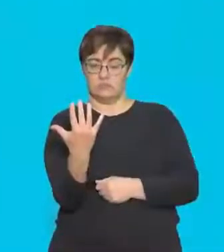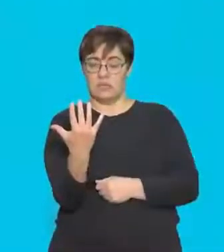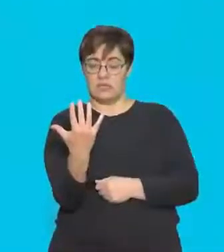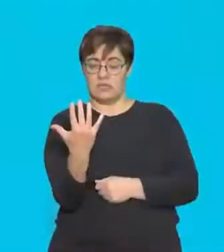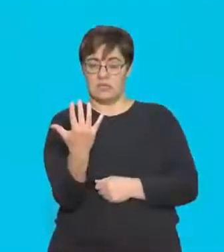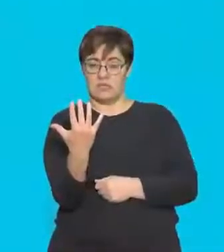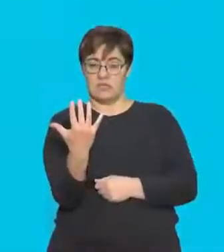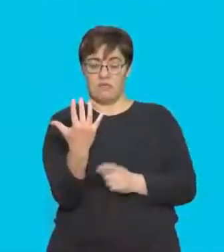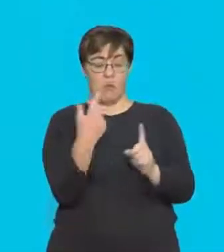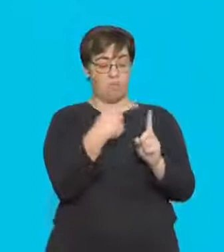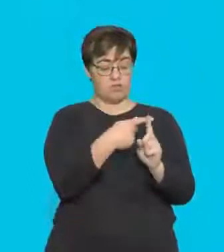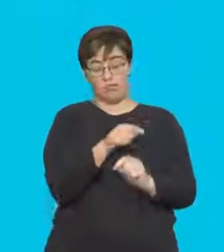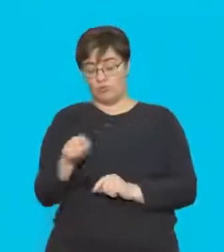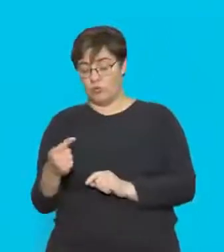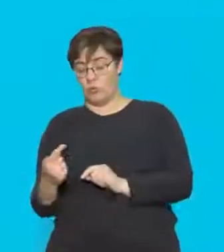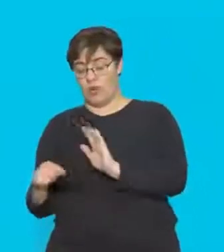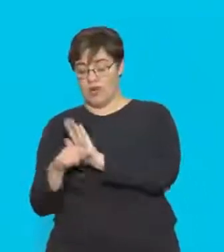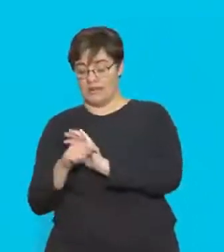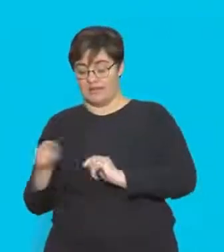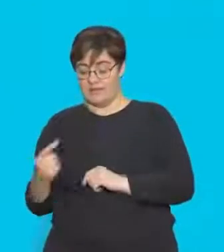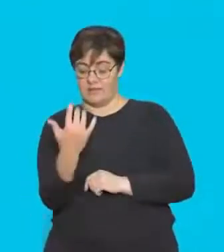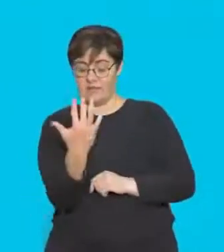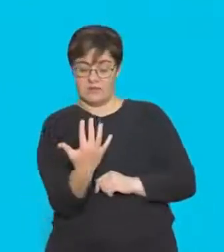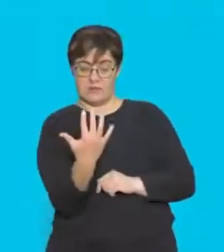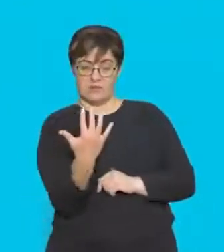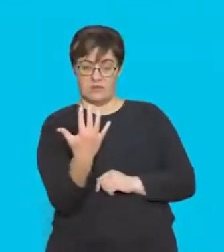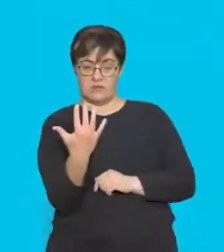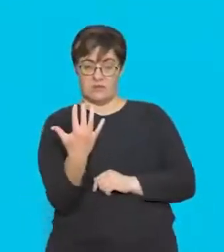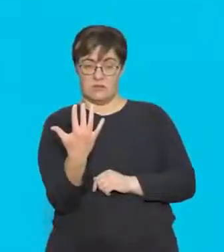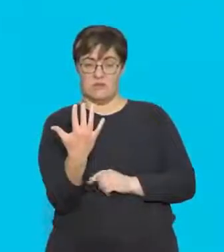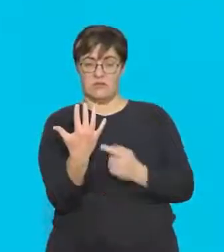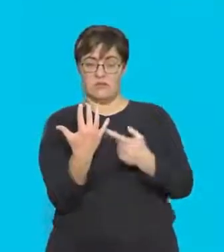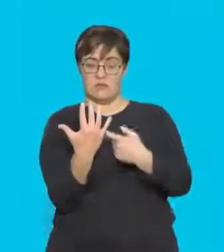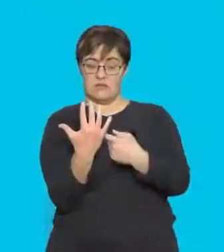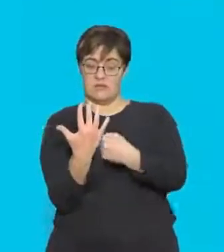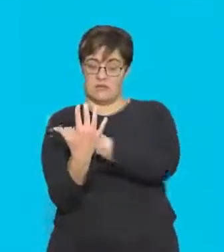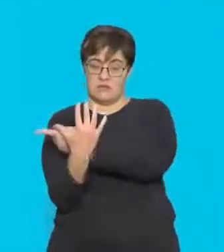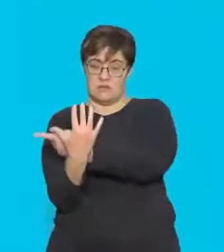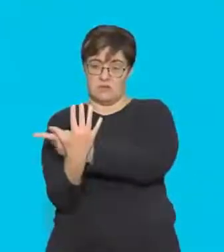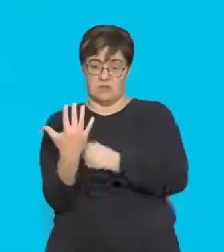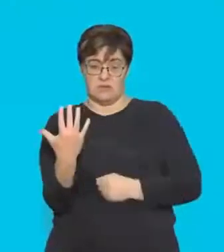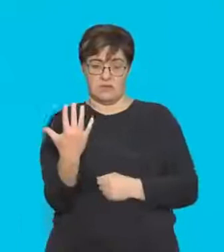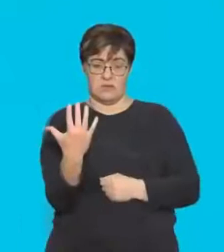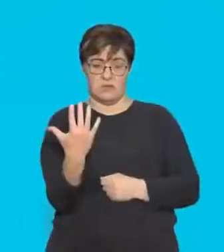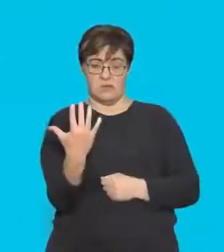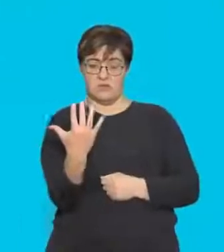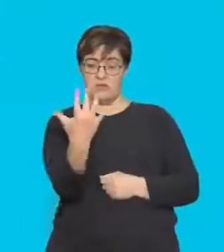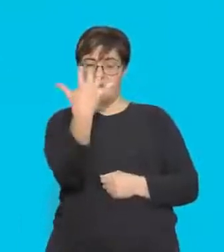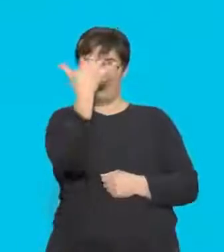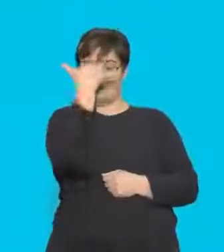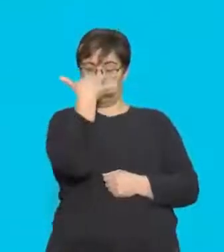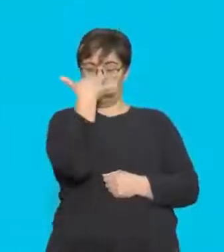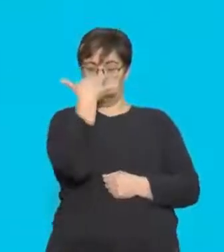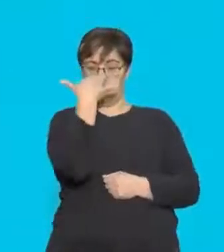see the current is. Now, if I turn my fingers, in which direction are the fingers coming? They're coming out towards you. They're coming towards